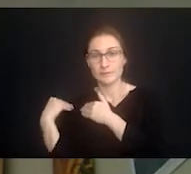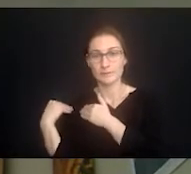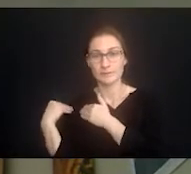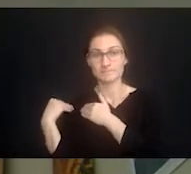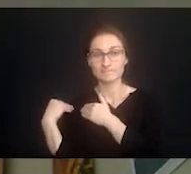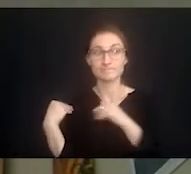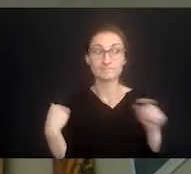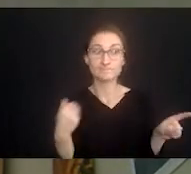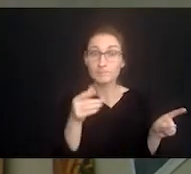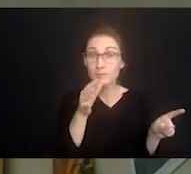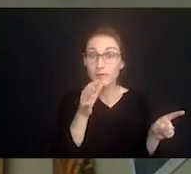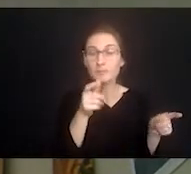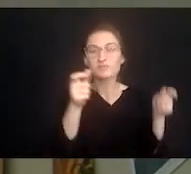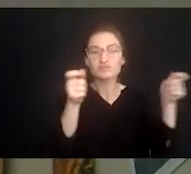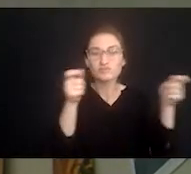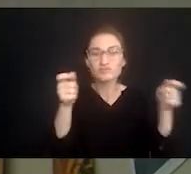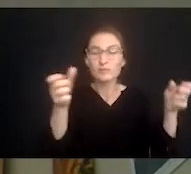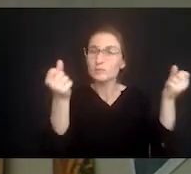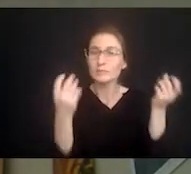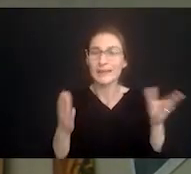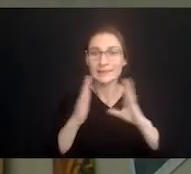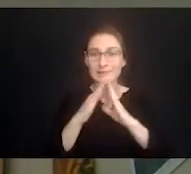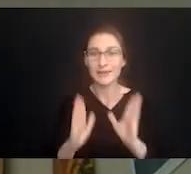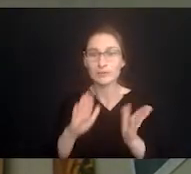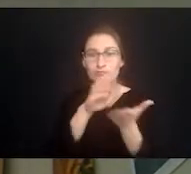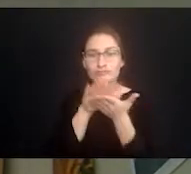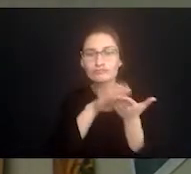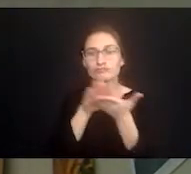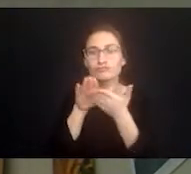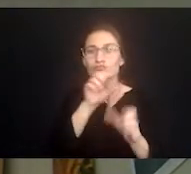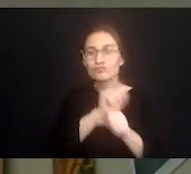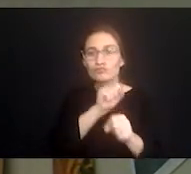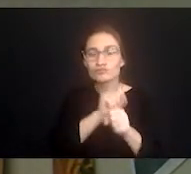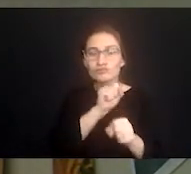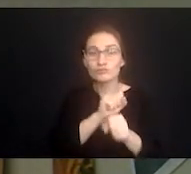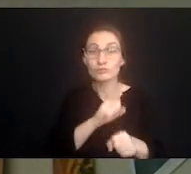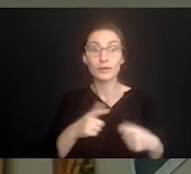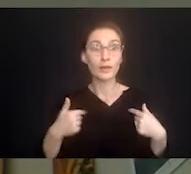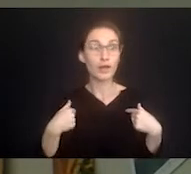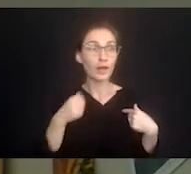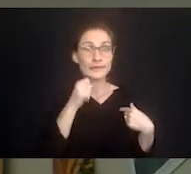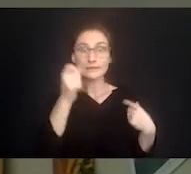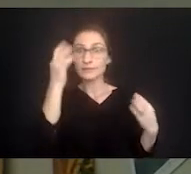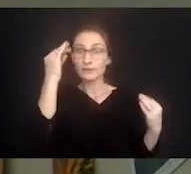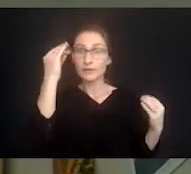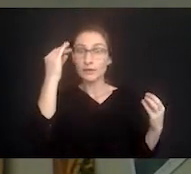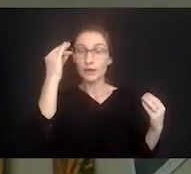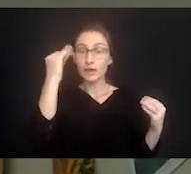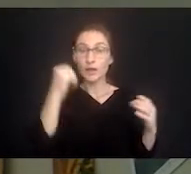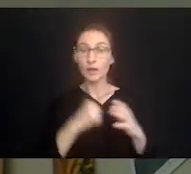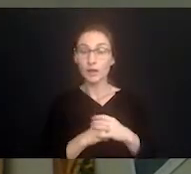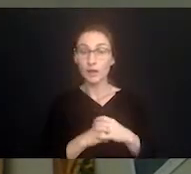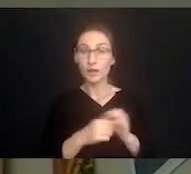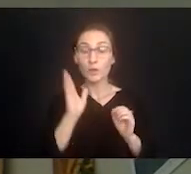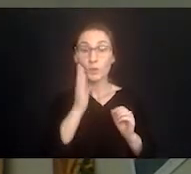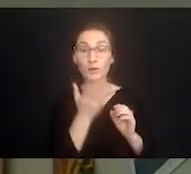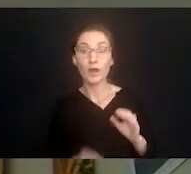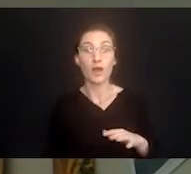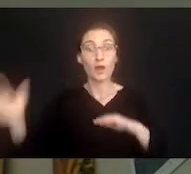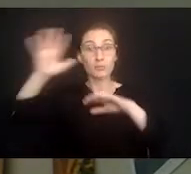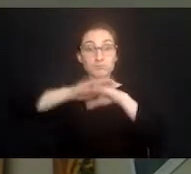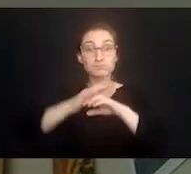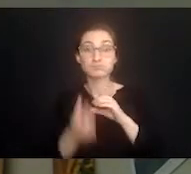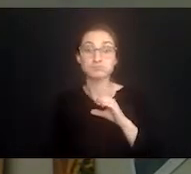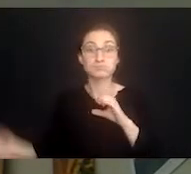because mom managed a lot of the household tasks at that point in our family life. And I didn't even think about how much